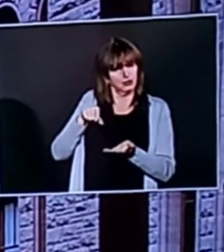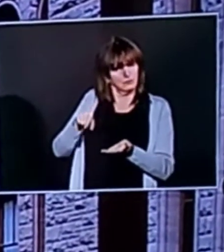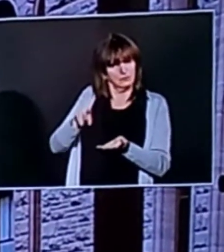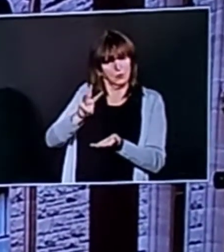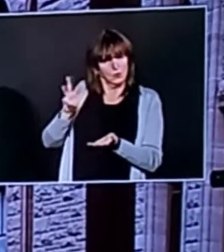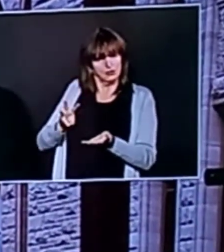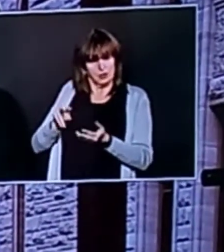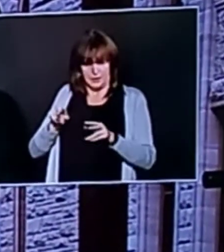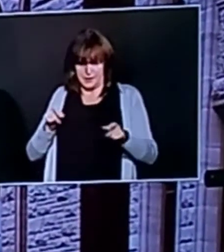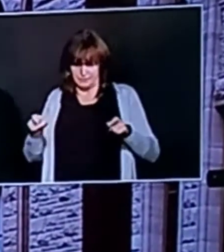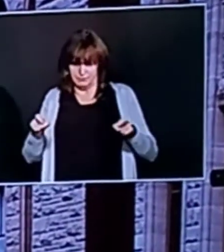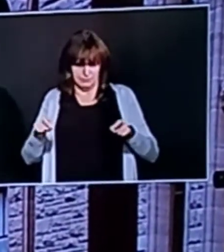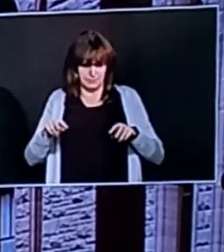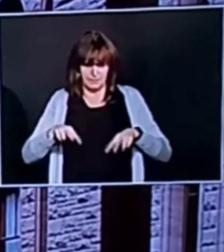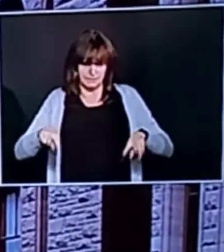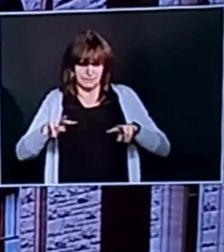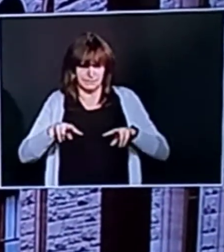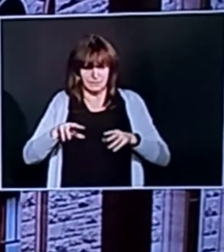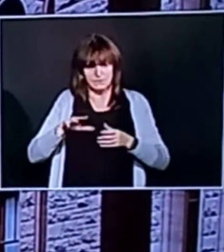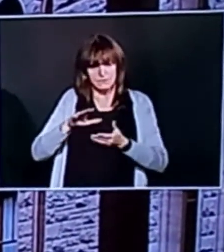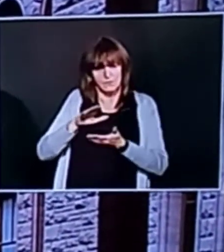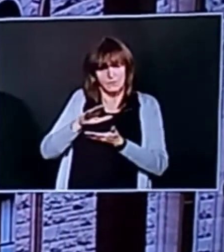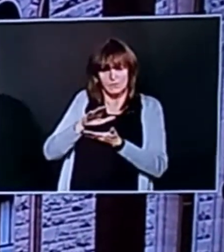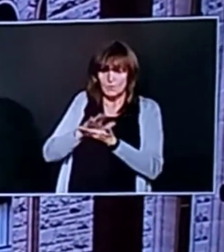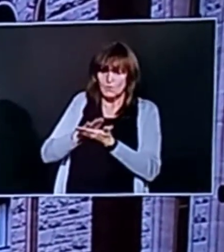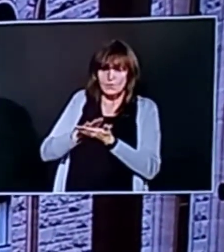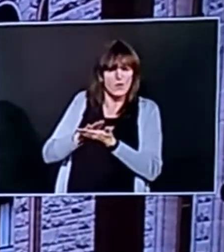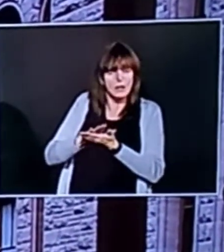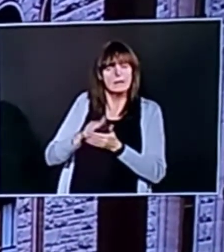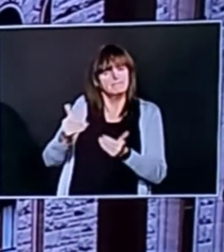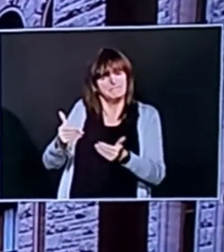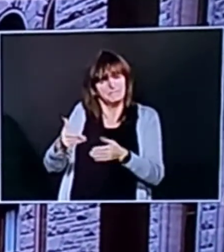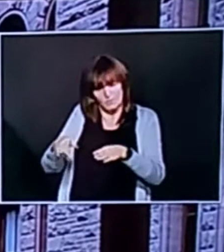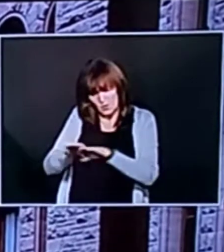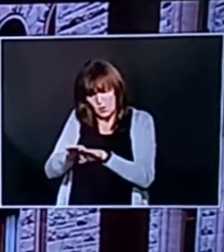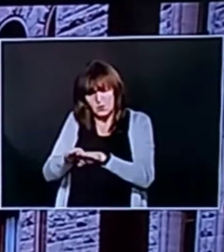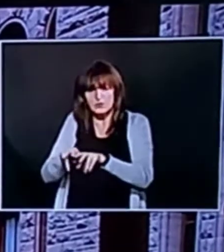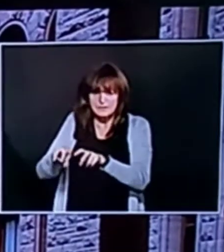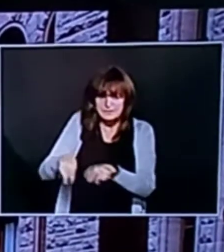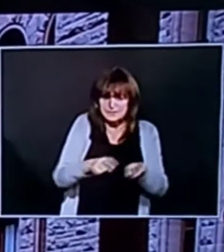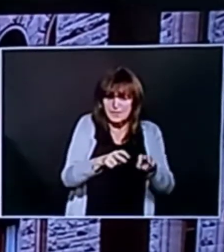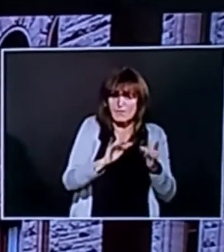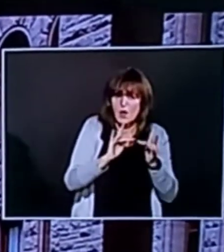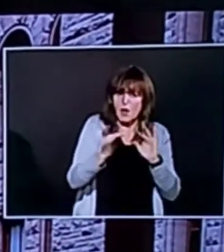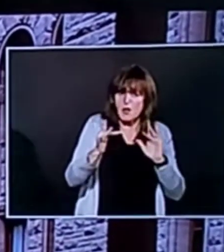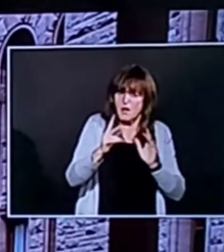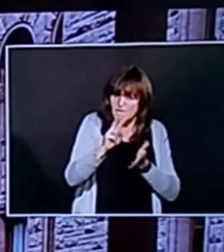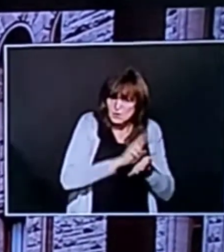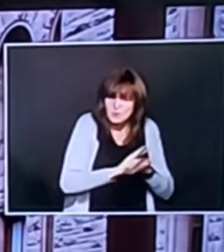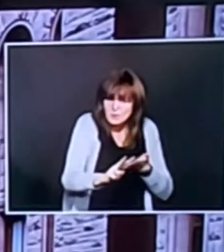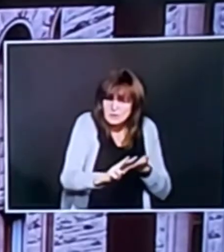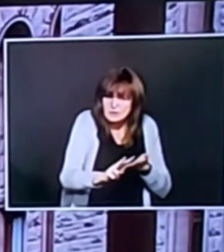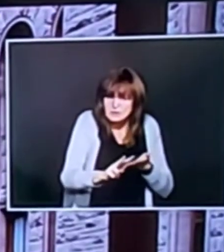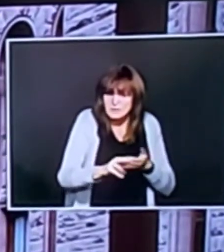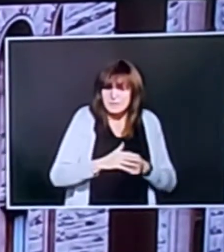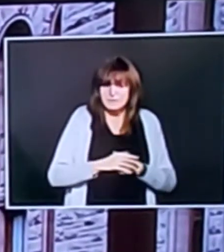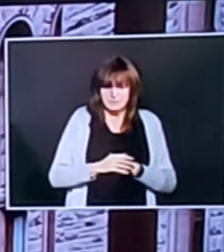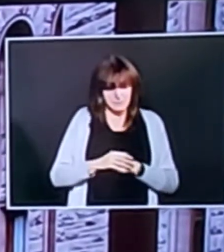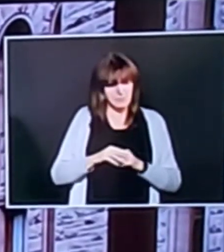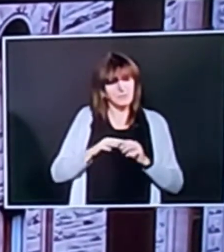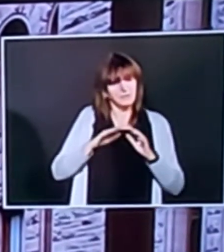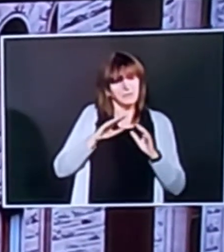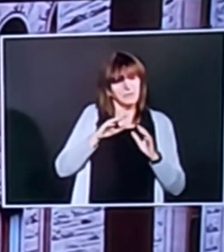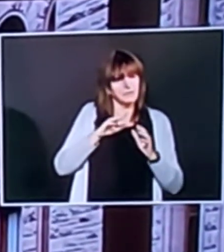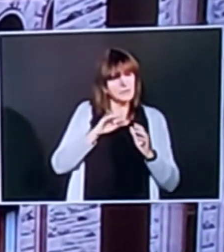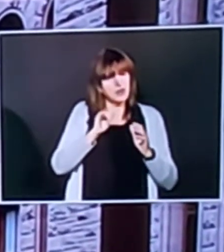out of in-class attendance at this time keep it virtual at least for the next two weeks beyond the 11th of january so